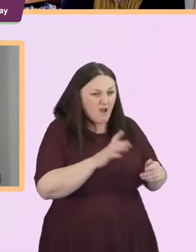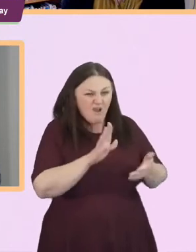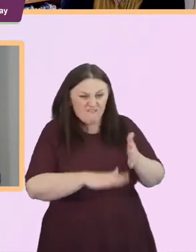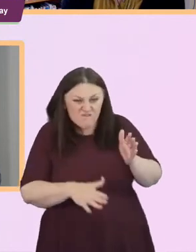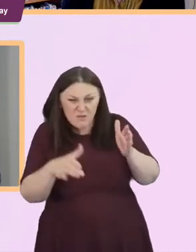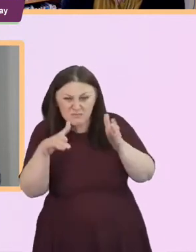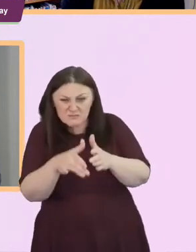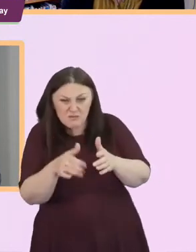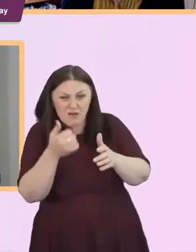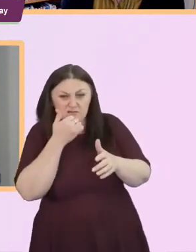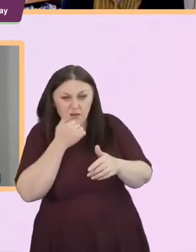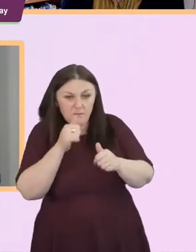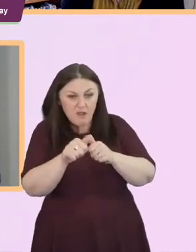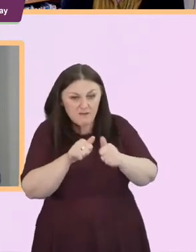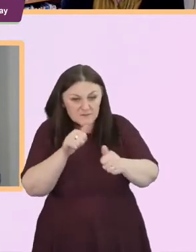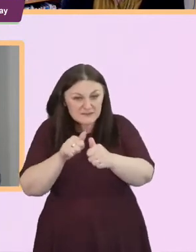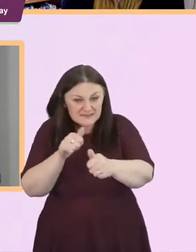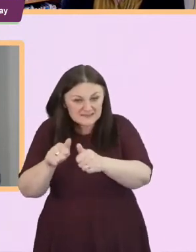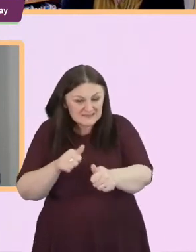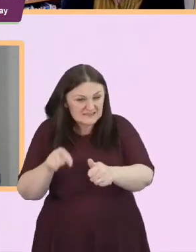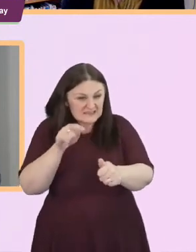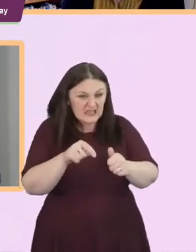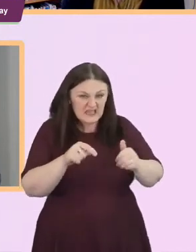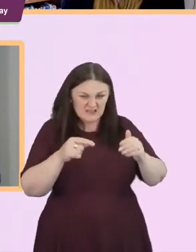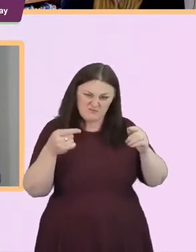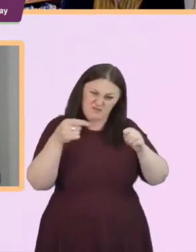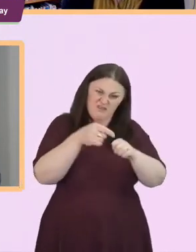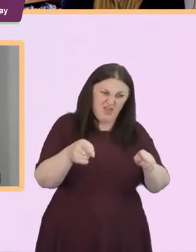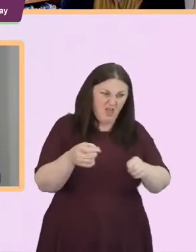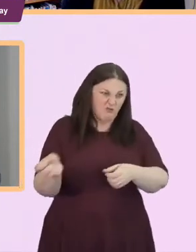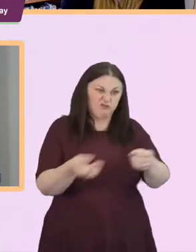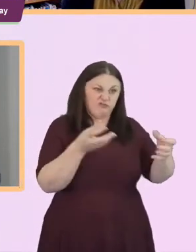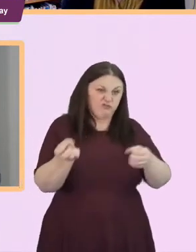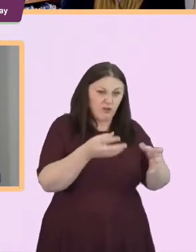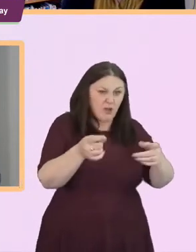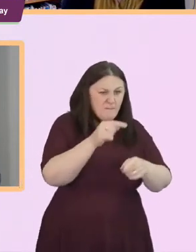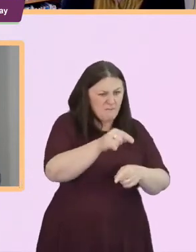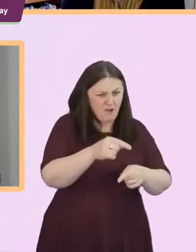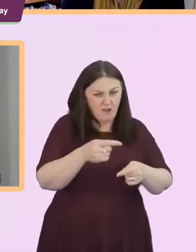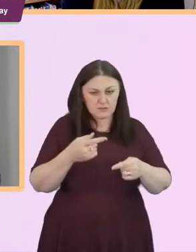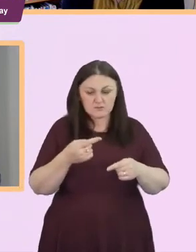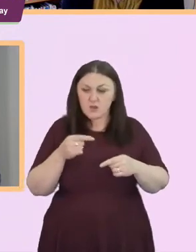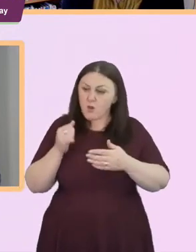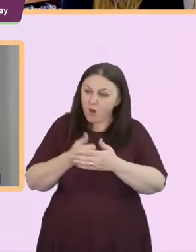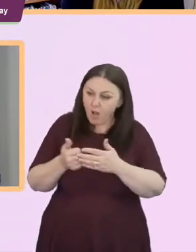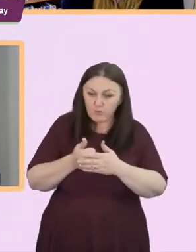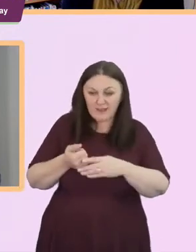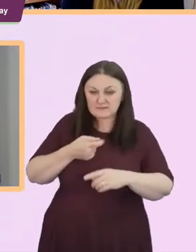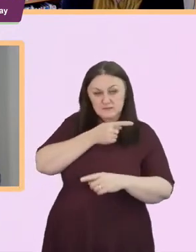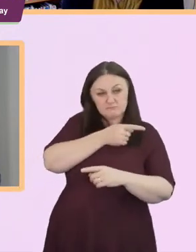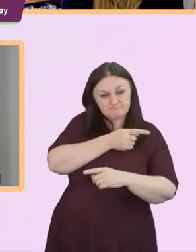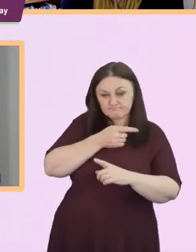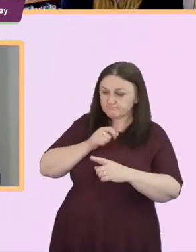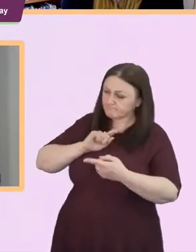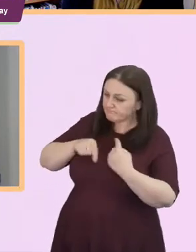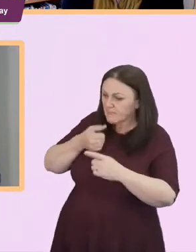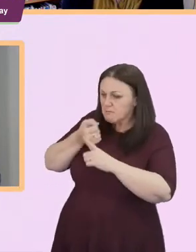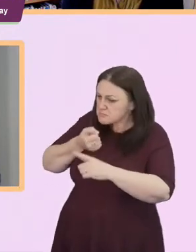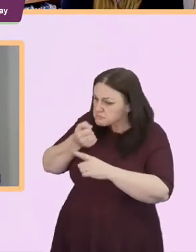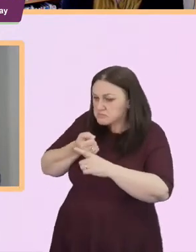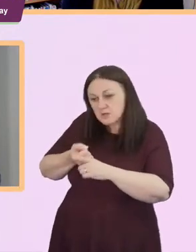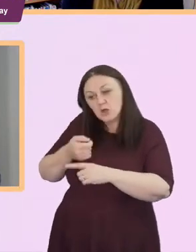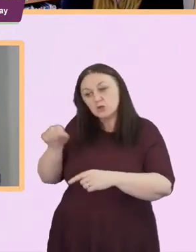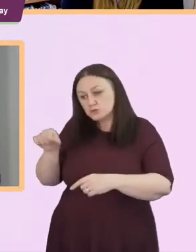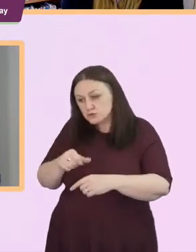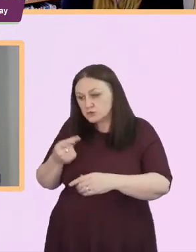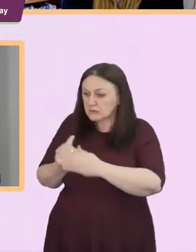rhetoric focuses on what individuals can do how can should christians challenge that well and we're parts of churches we can